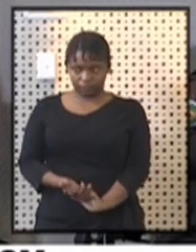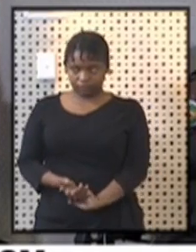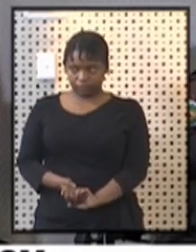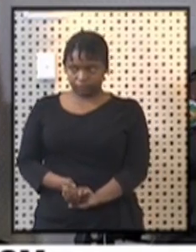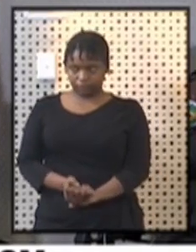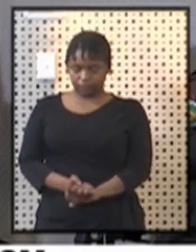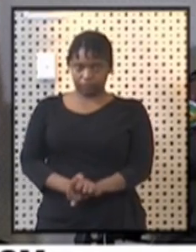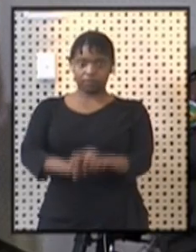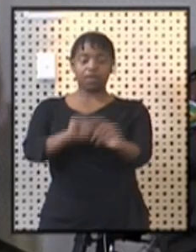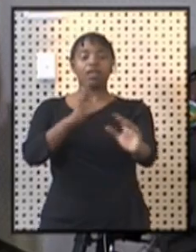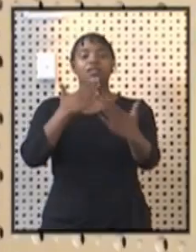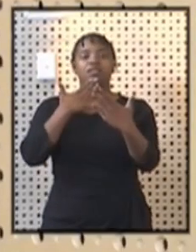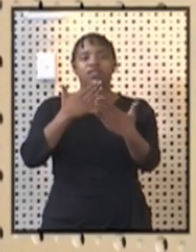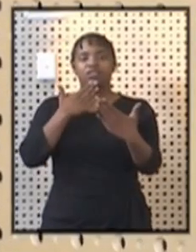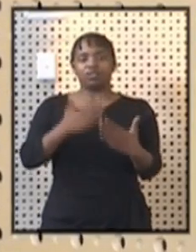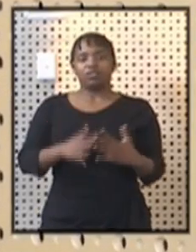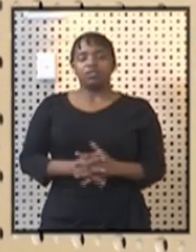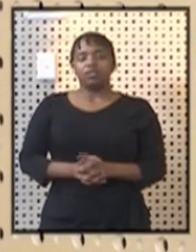Thank you, Dr. Kampala.